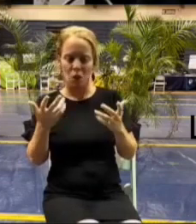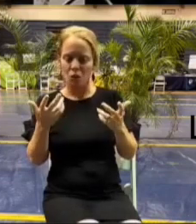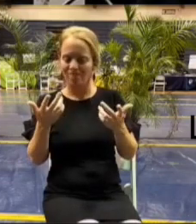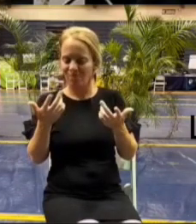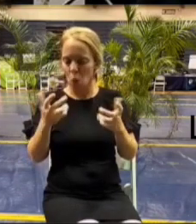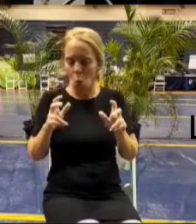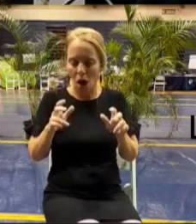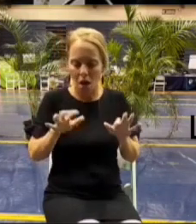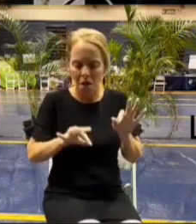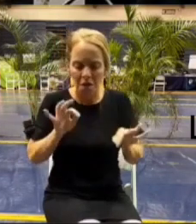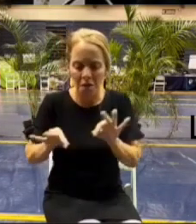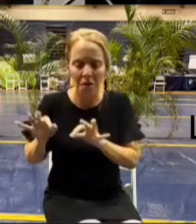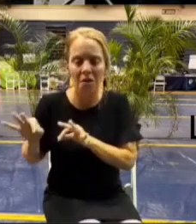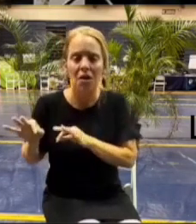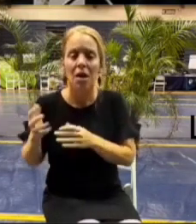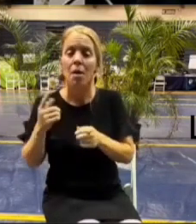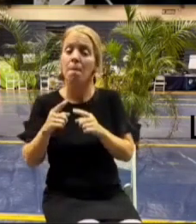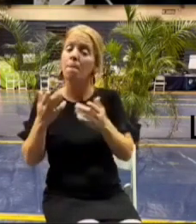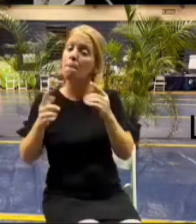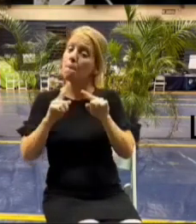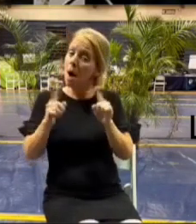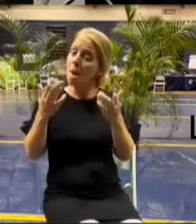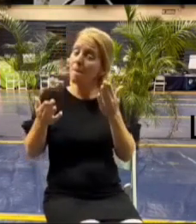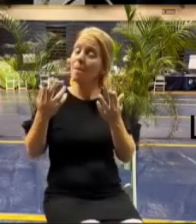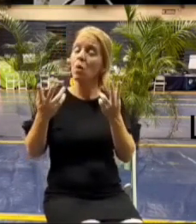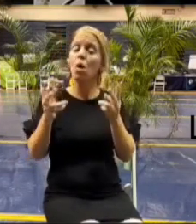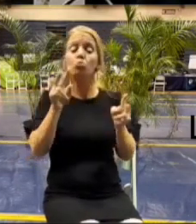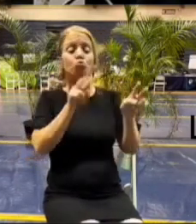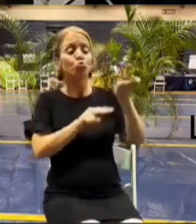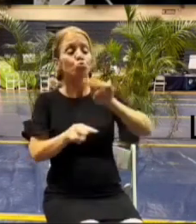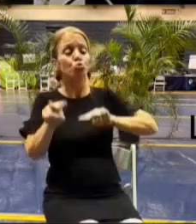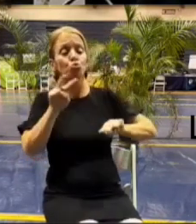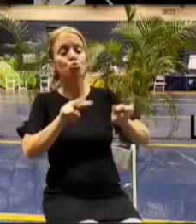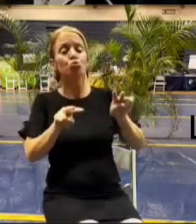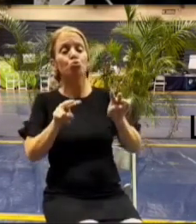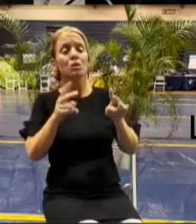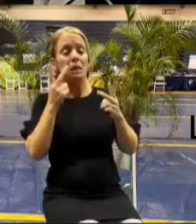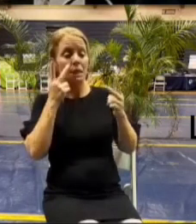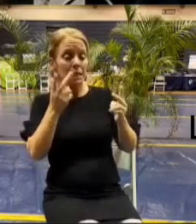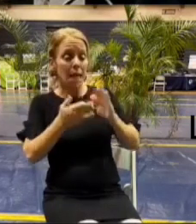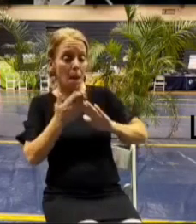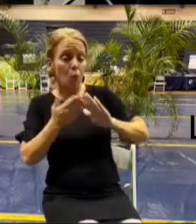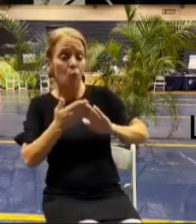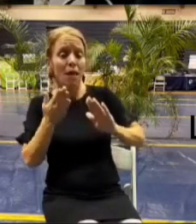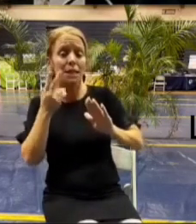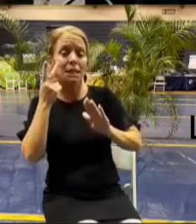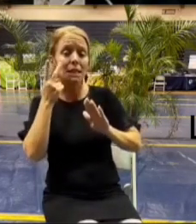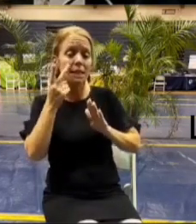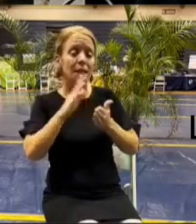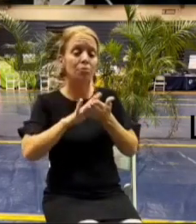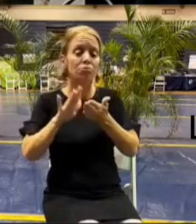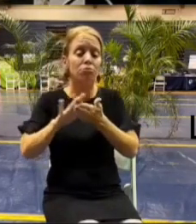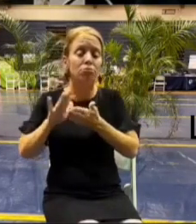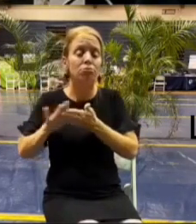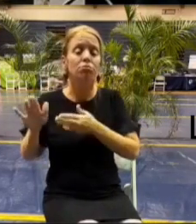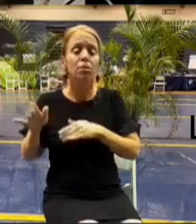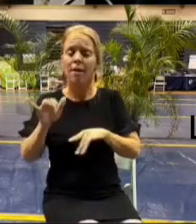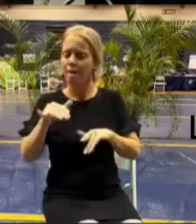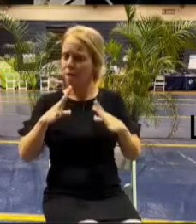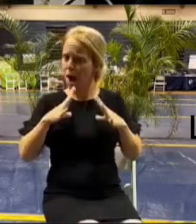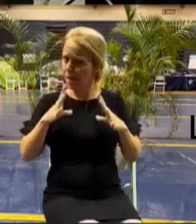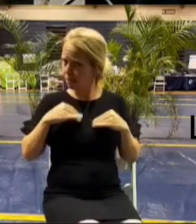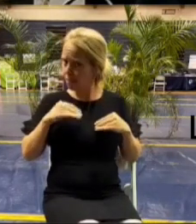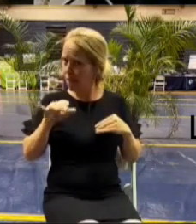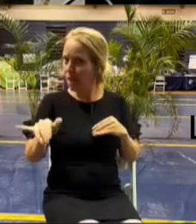the debris removal operations and maybe get some closure in your life and that is totally fine we'll just make sure that you're at a safe distance